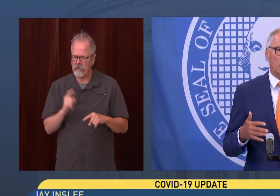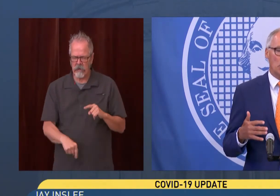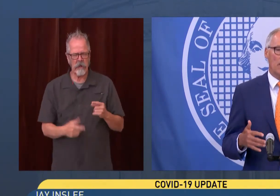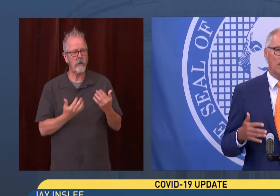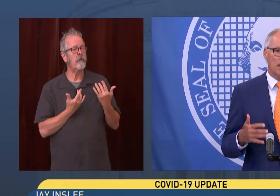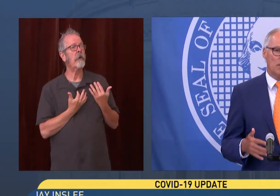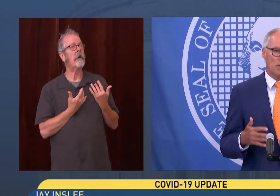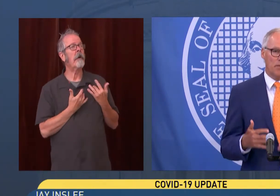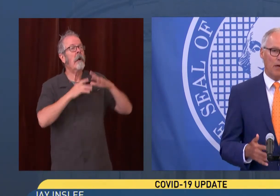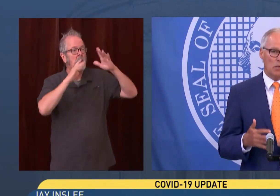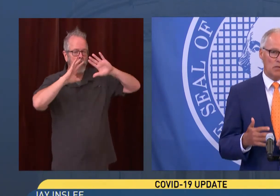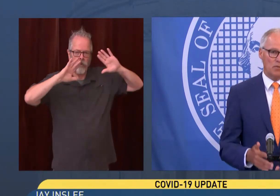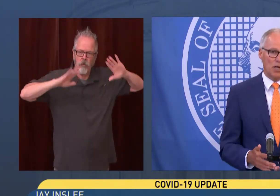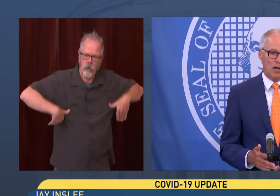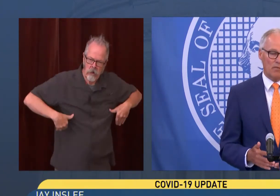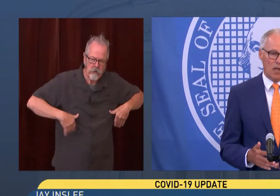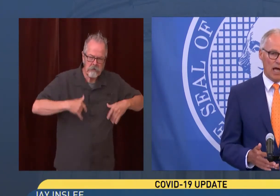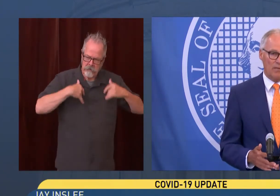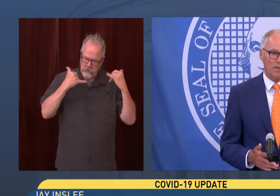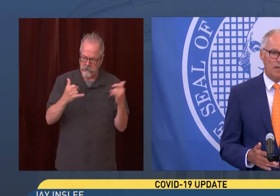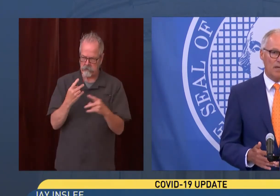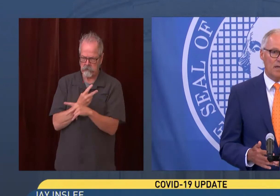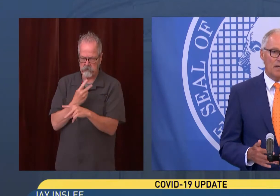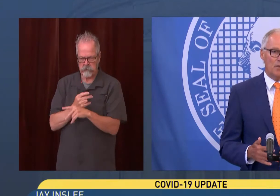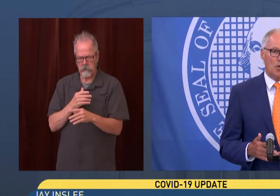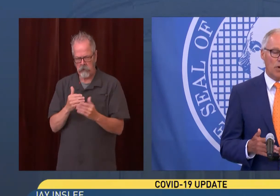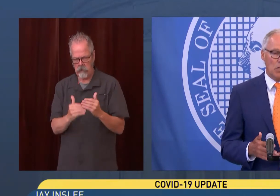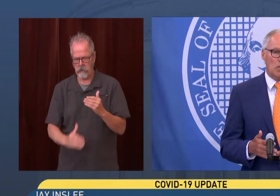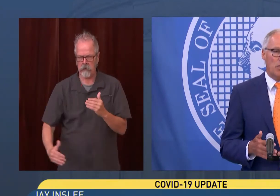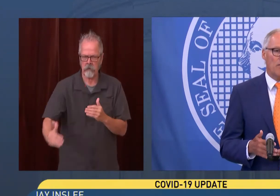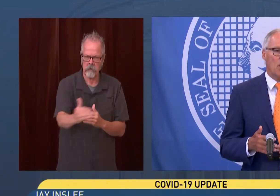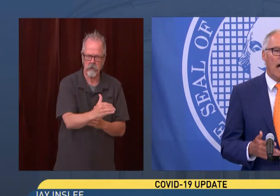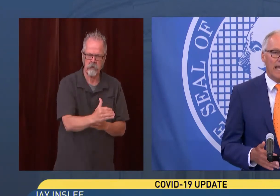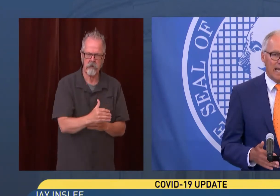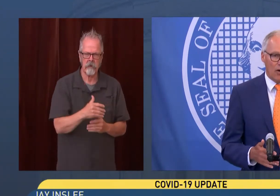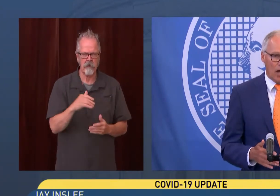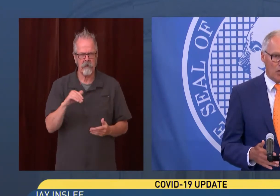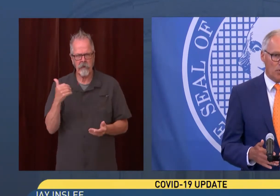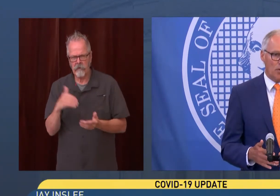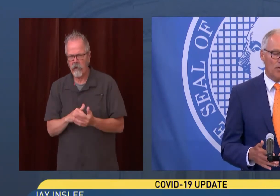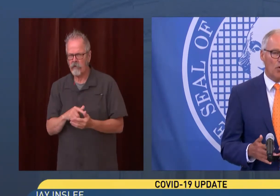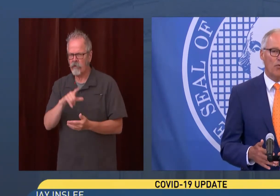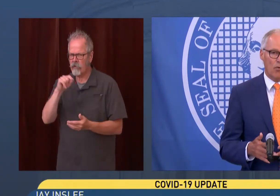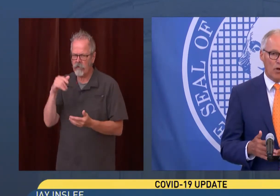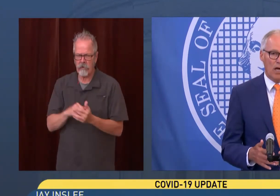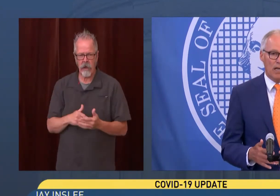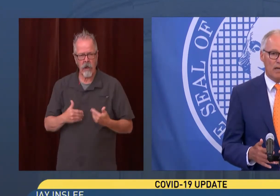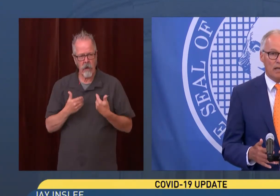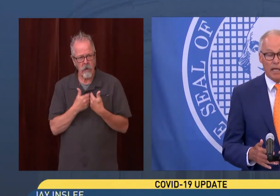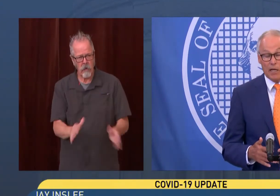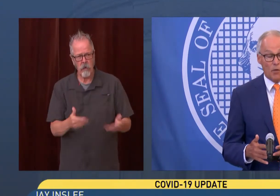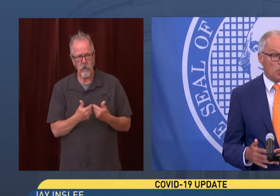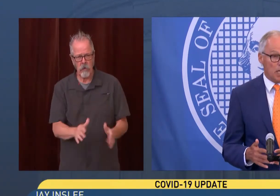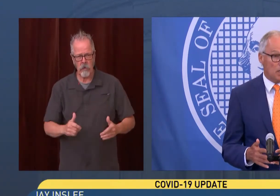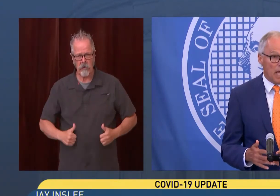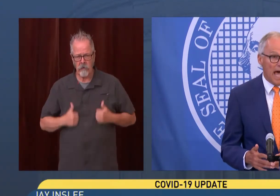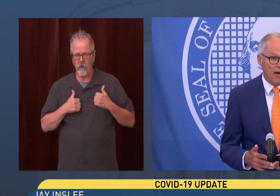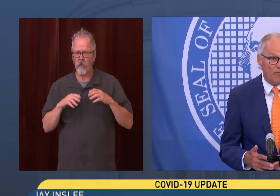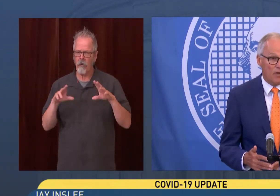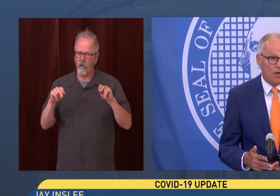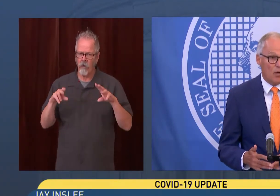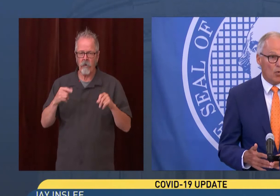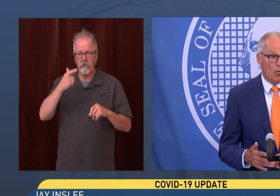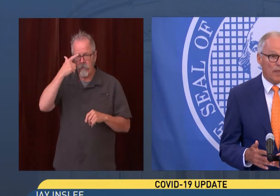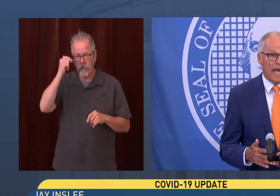successful saving tens of thousands of lives, the reasons we have not had our hospitals overrun, like other states